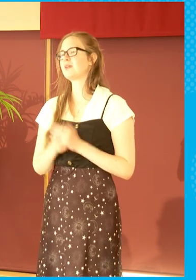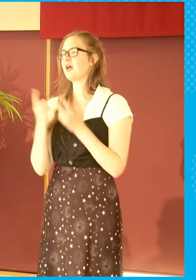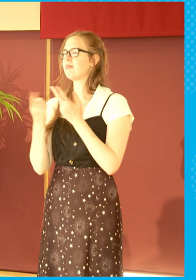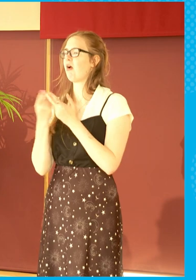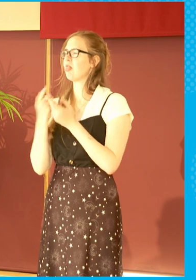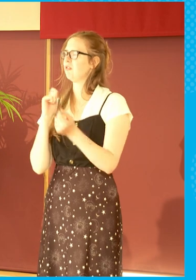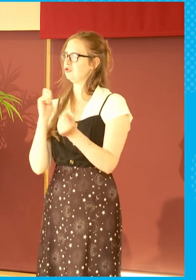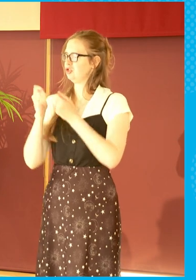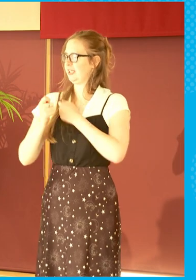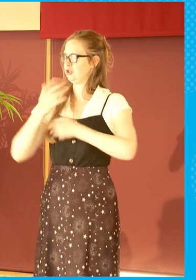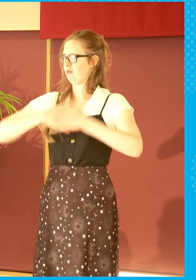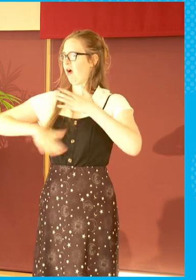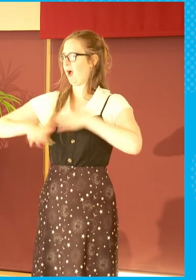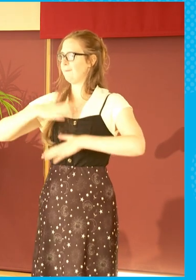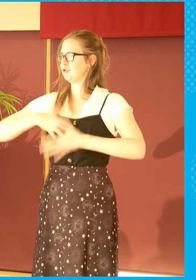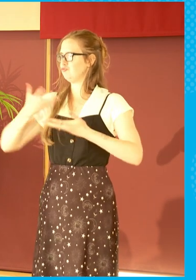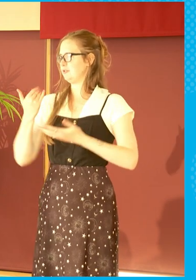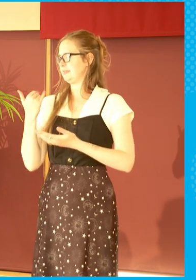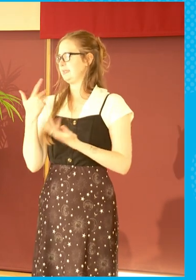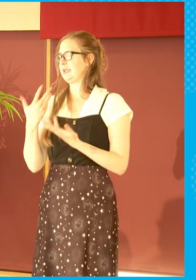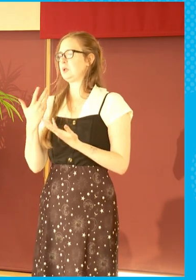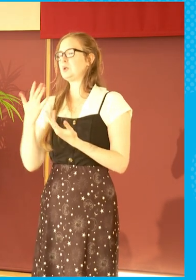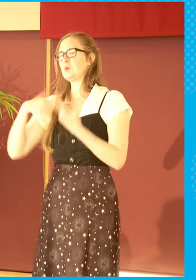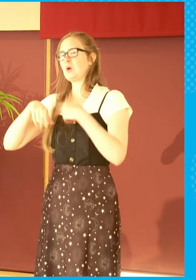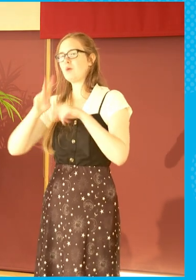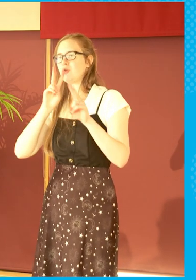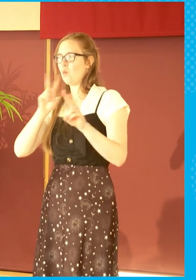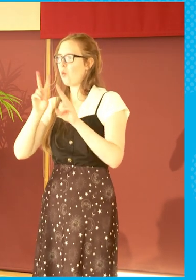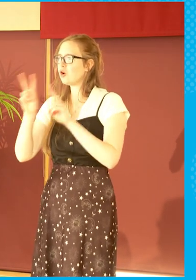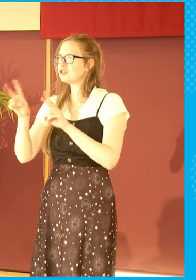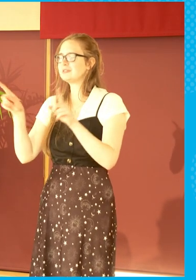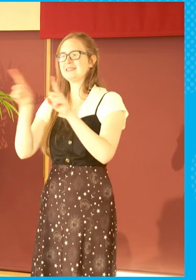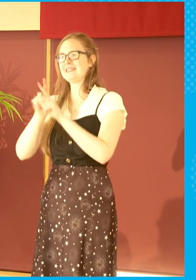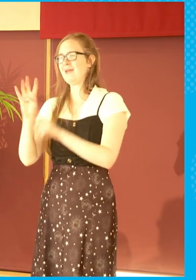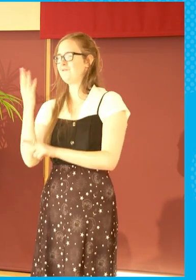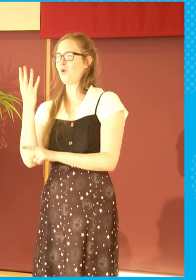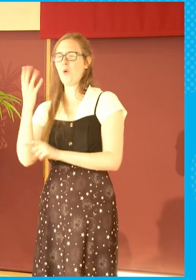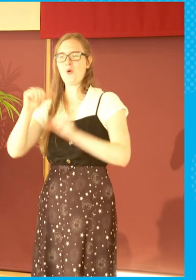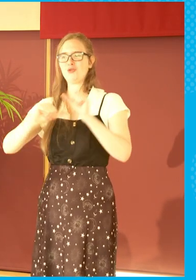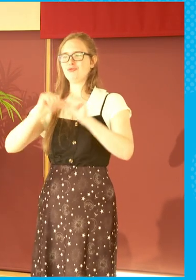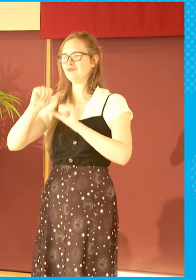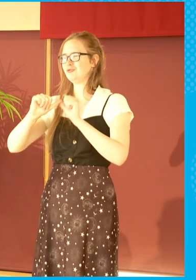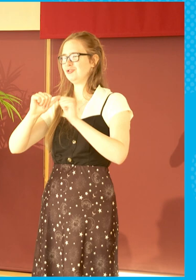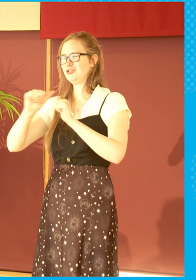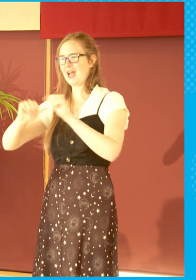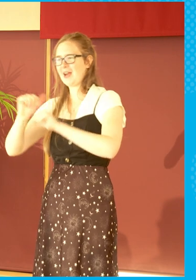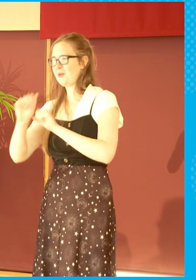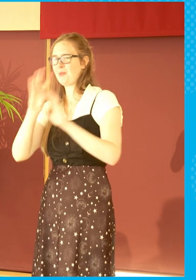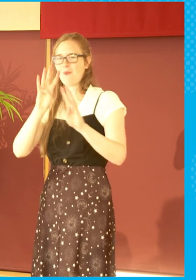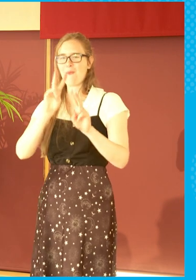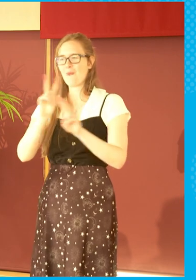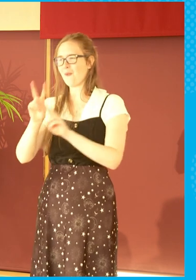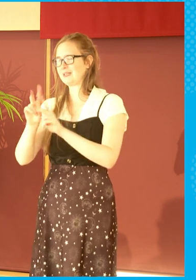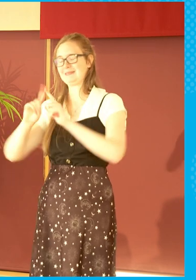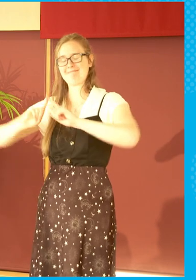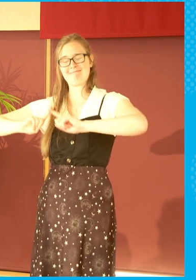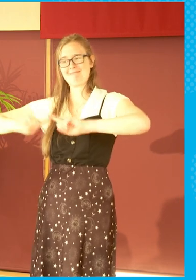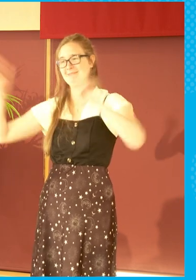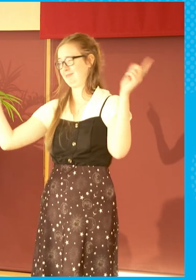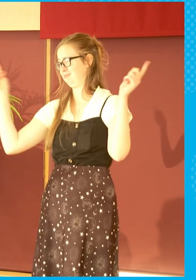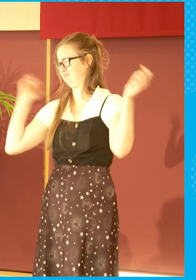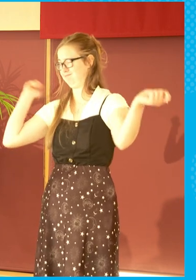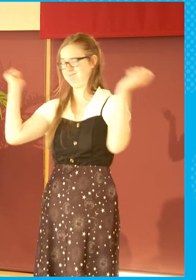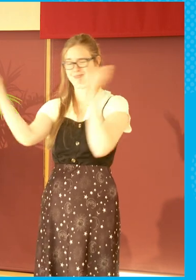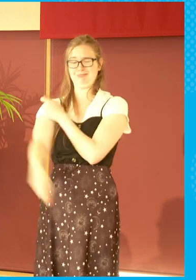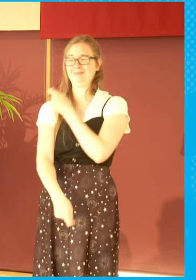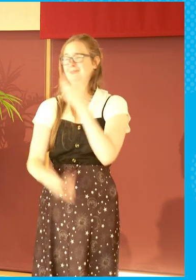in our habits, if you like, it was a time when we all were watching the same four channels of an evening. Those days are long gone. But we still have